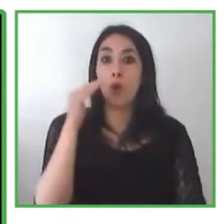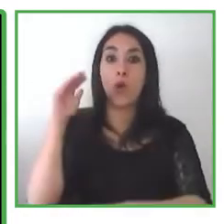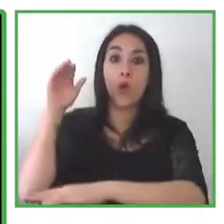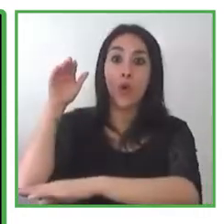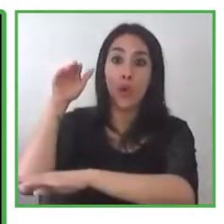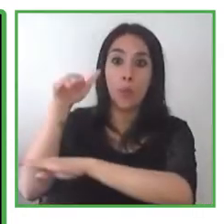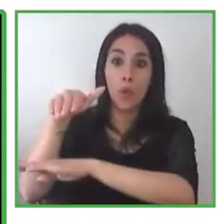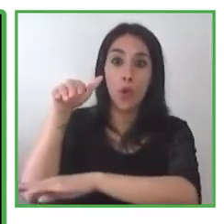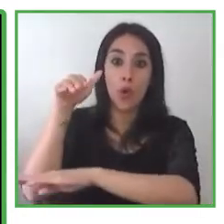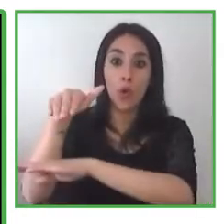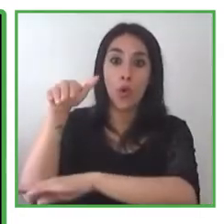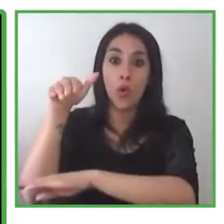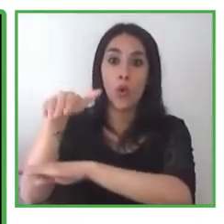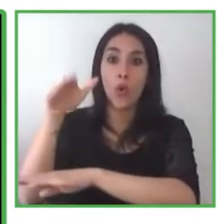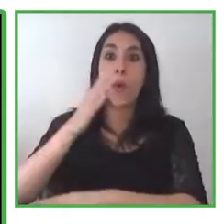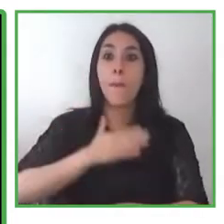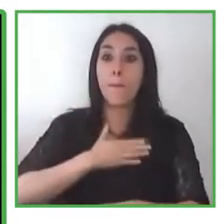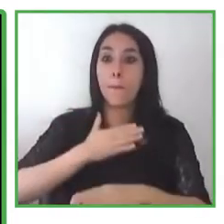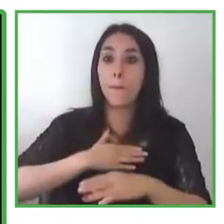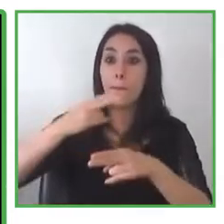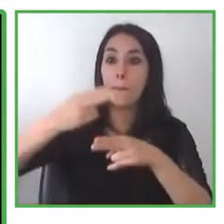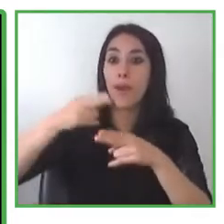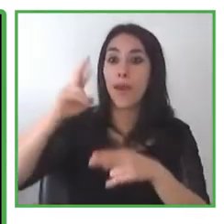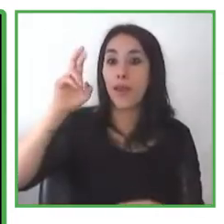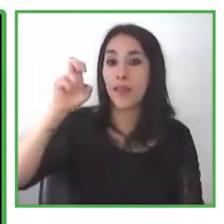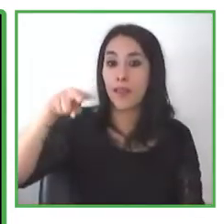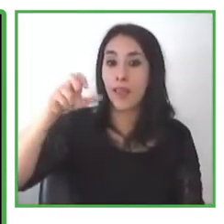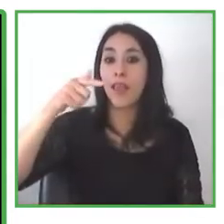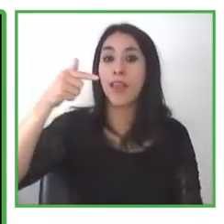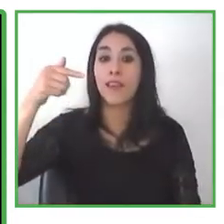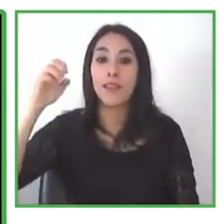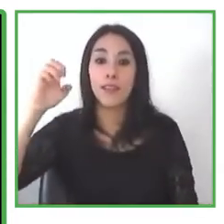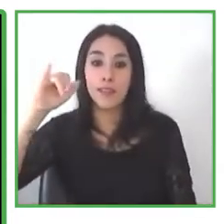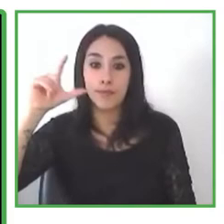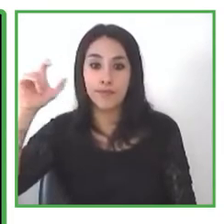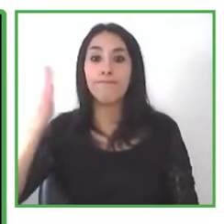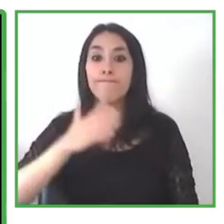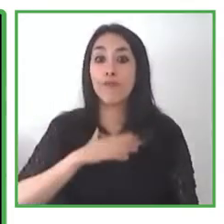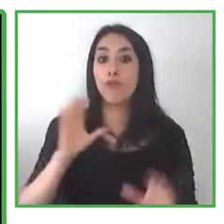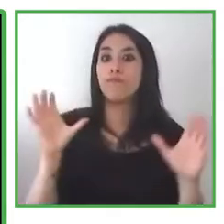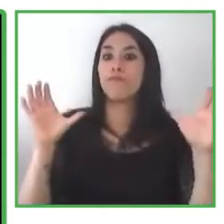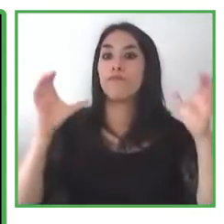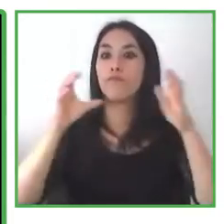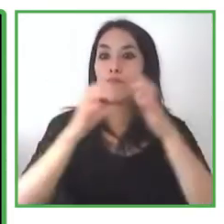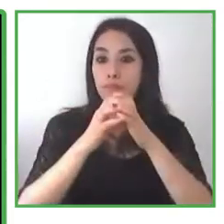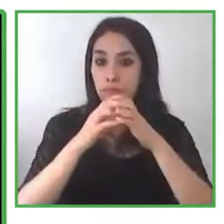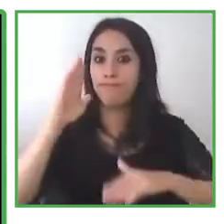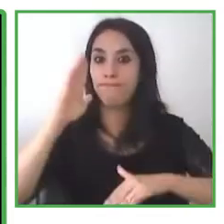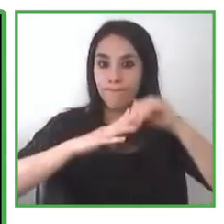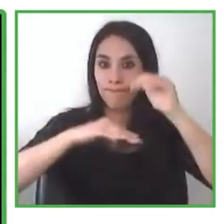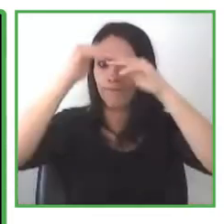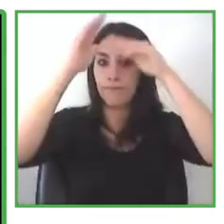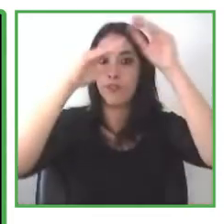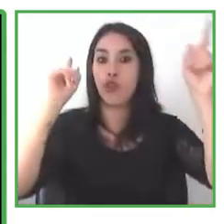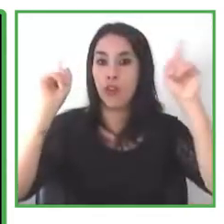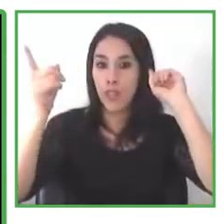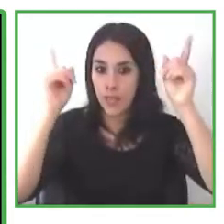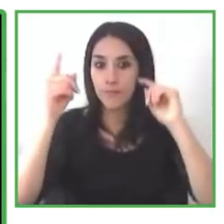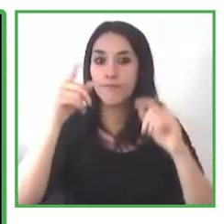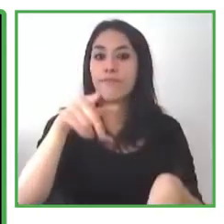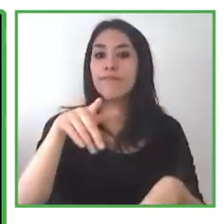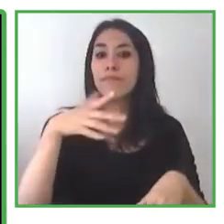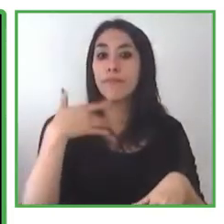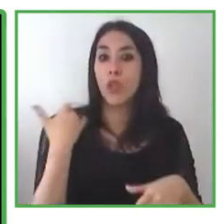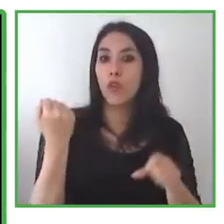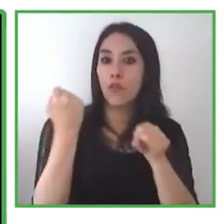name is renee telleri and i am the coordinator of the group of construction of the cooperative alcino